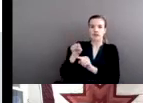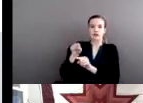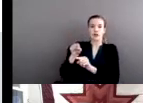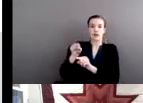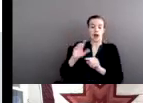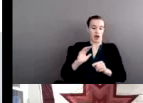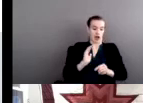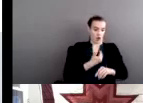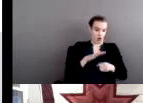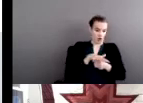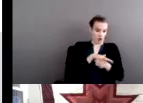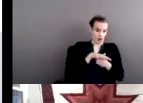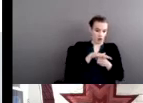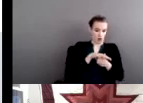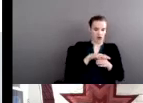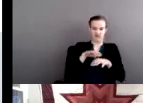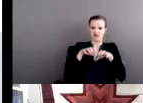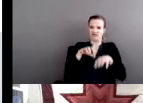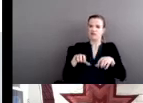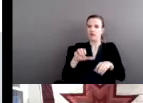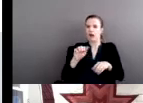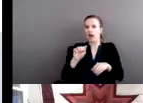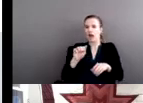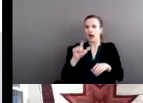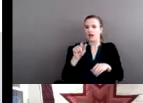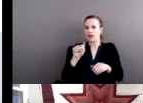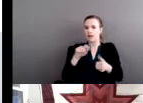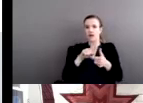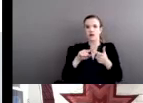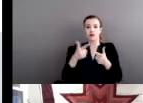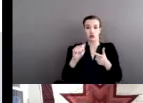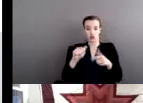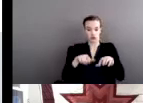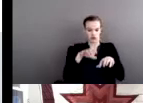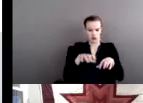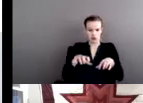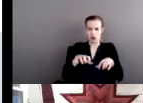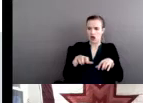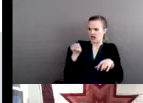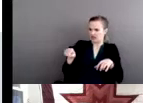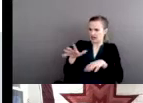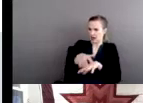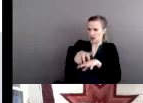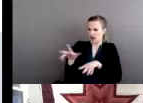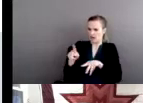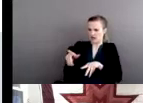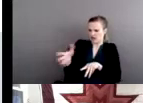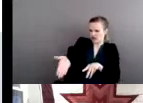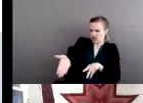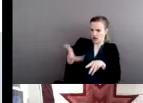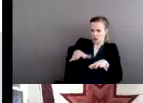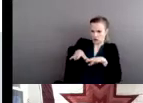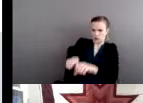particularly again in Alabama and Georgia, that native people need to be moved away from that land. It was a